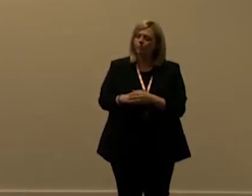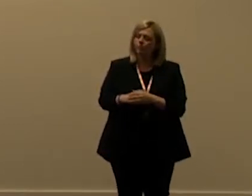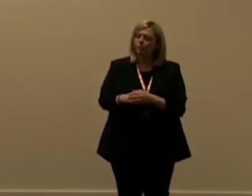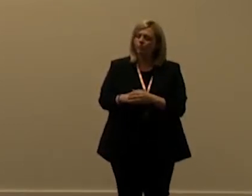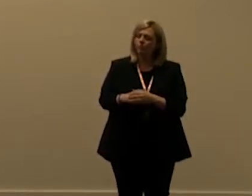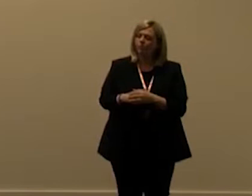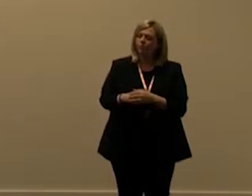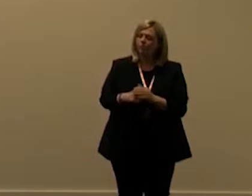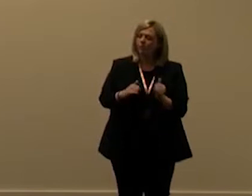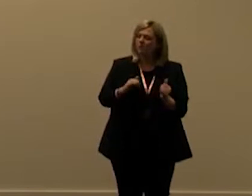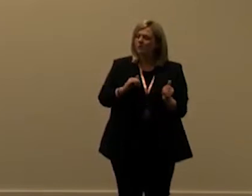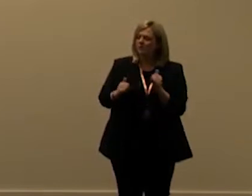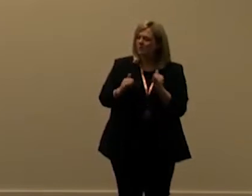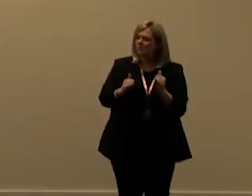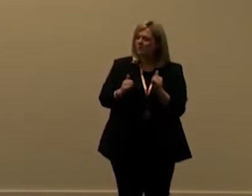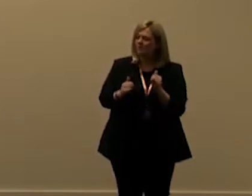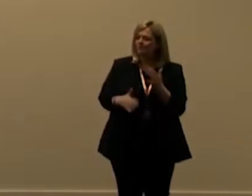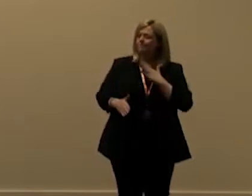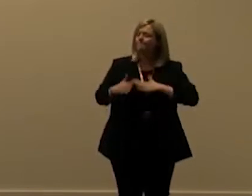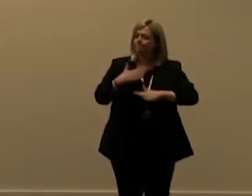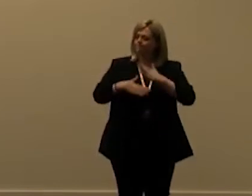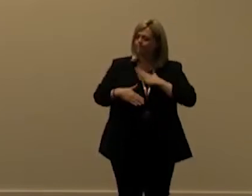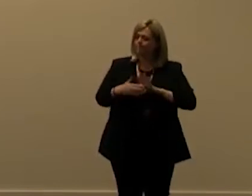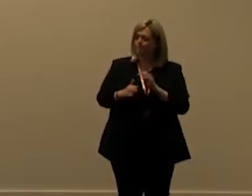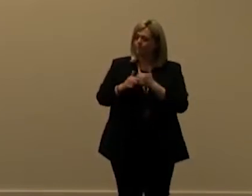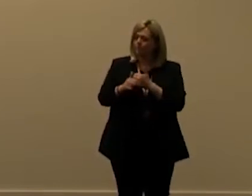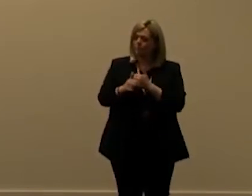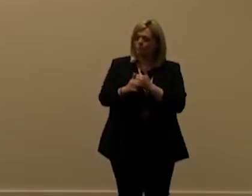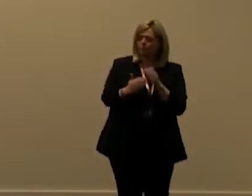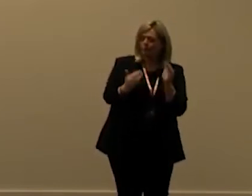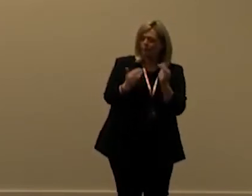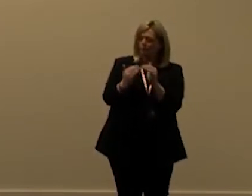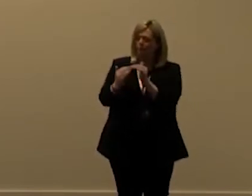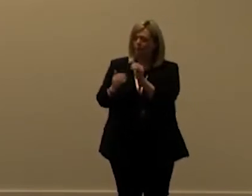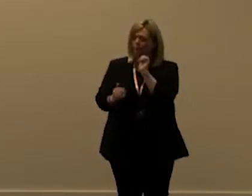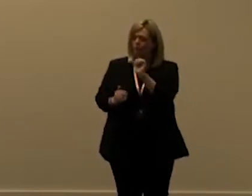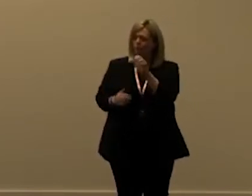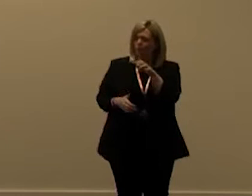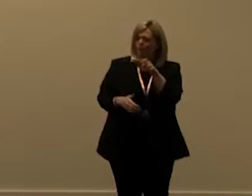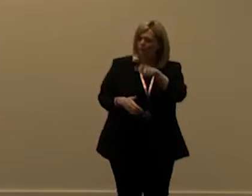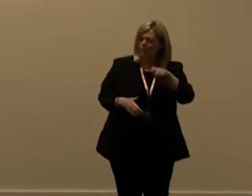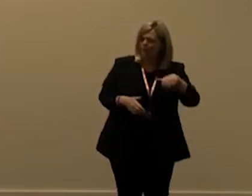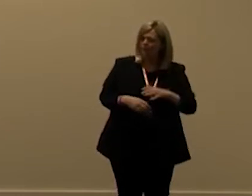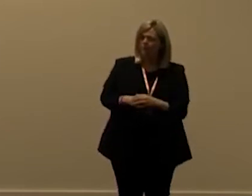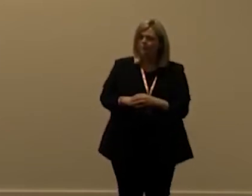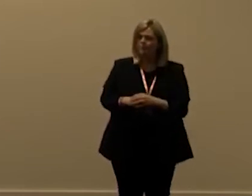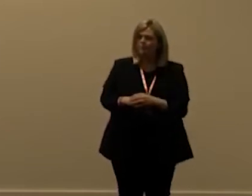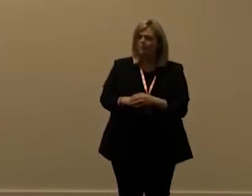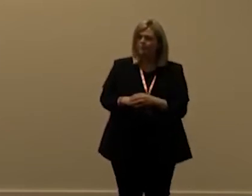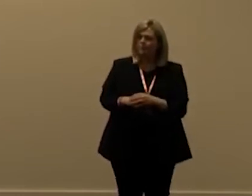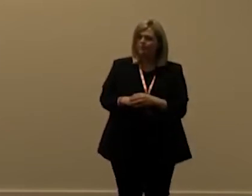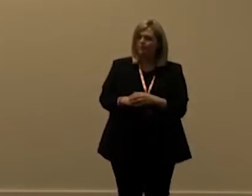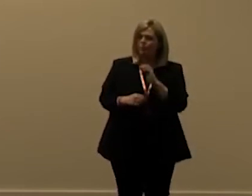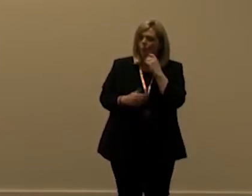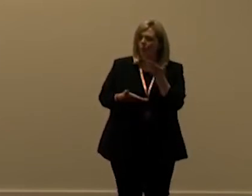sometimes requires you to have some patience with microsoft support and getting the right people um but you can um i'll talk